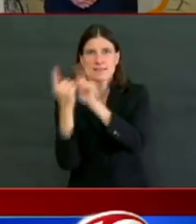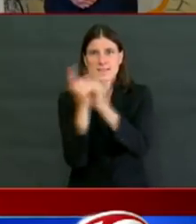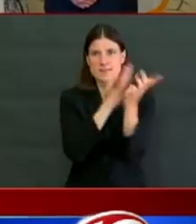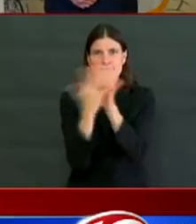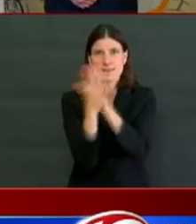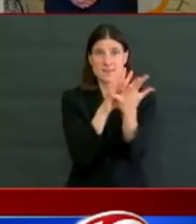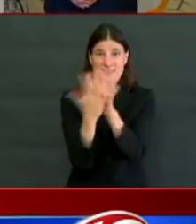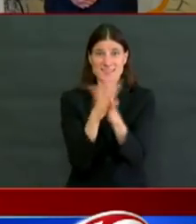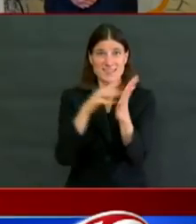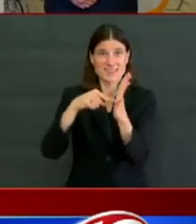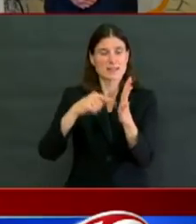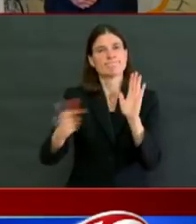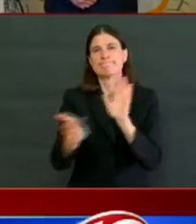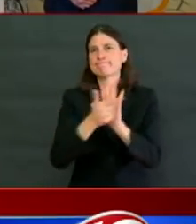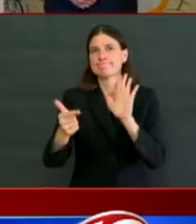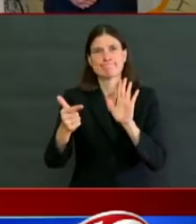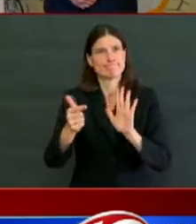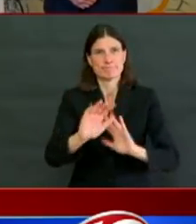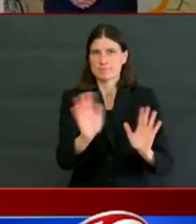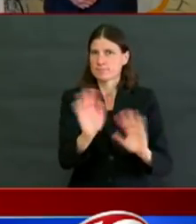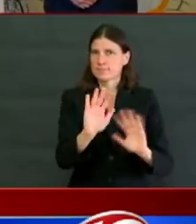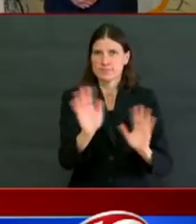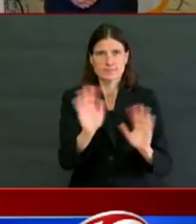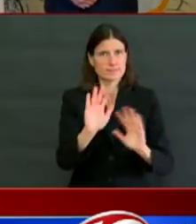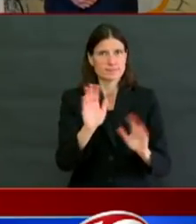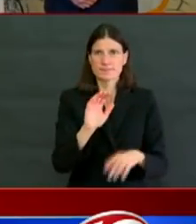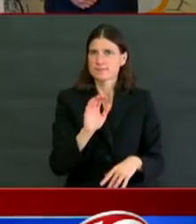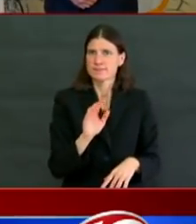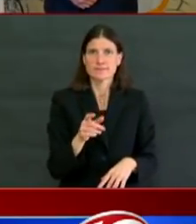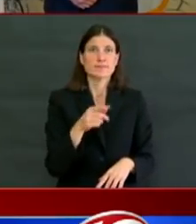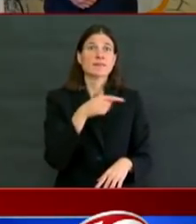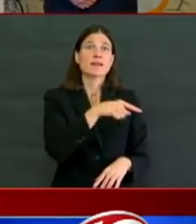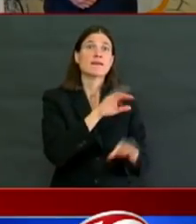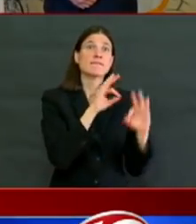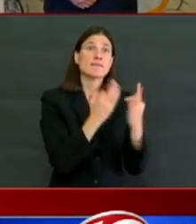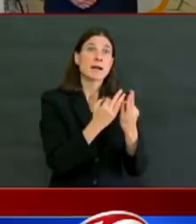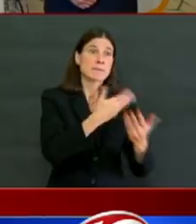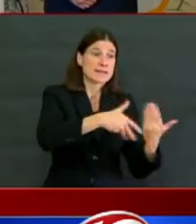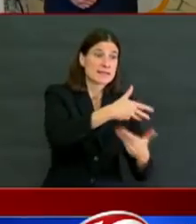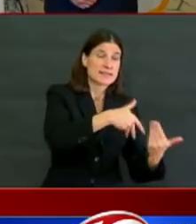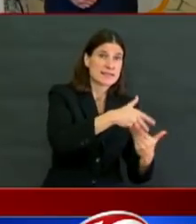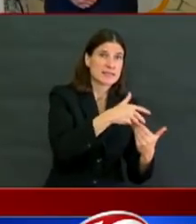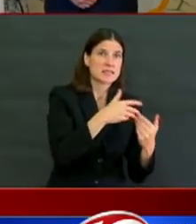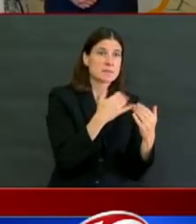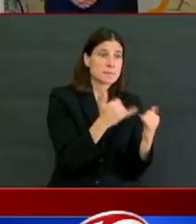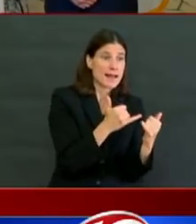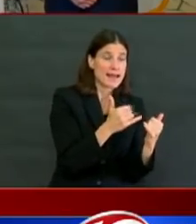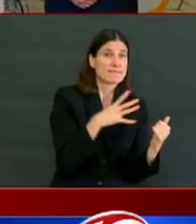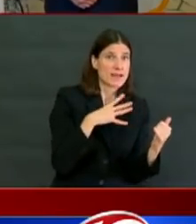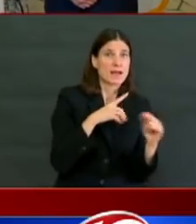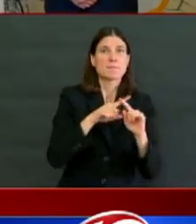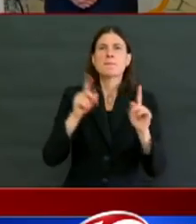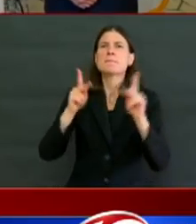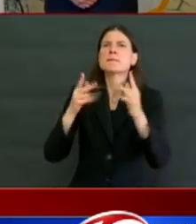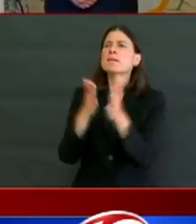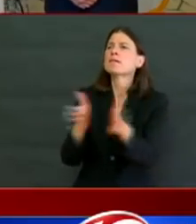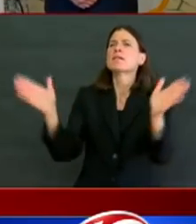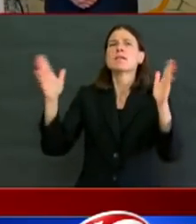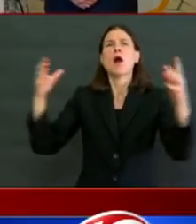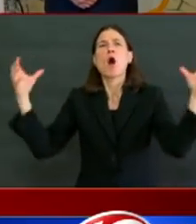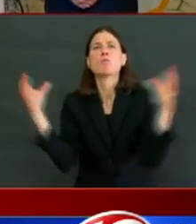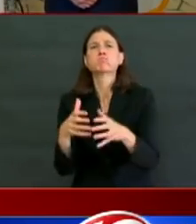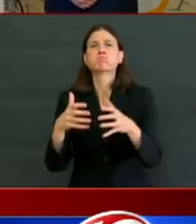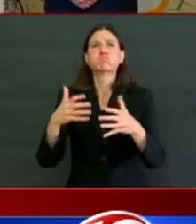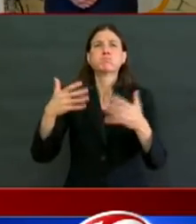relax some of those, some of that guidance. Many of you want to know about the beaches. Yesterday,